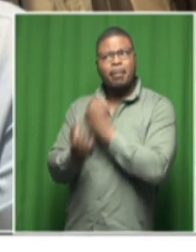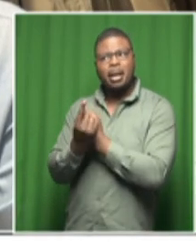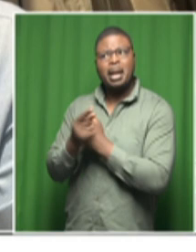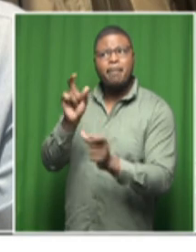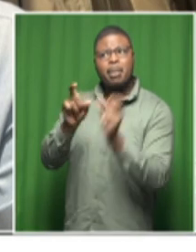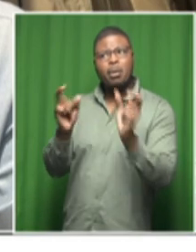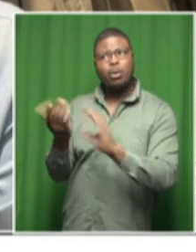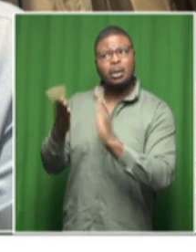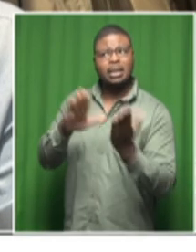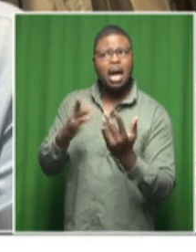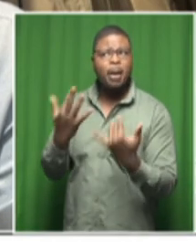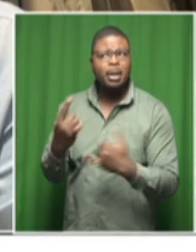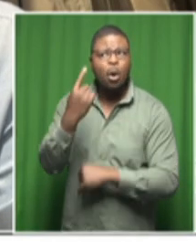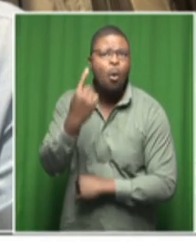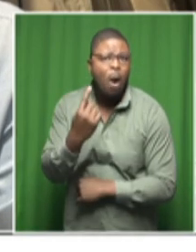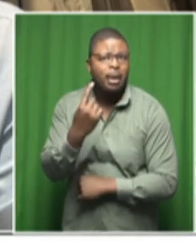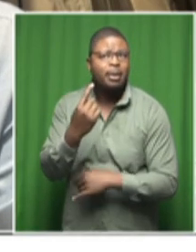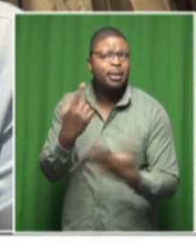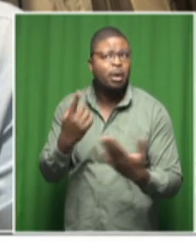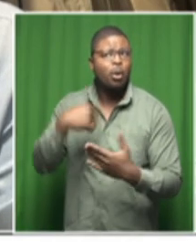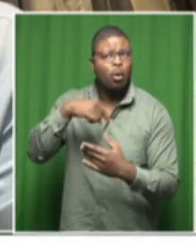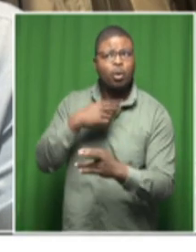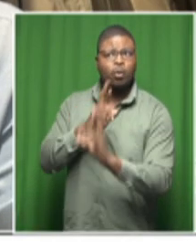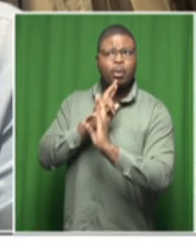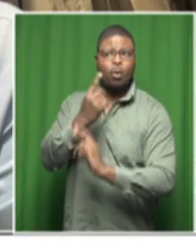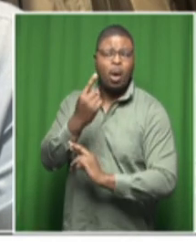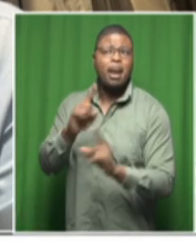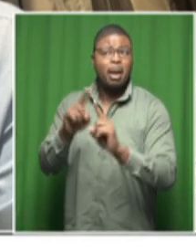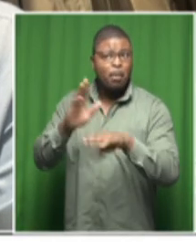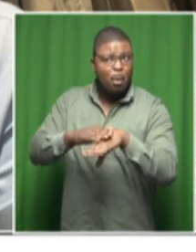still standing at one and how are those that have been injured?